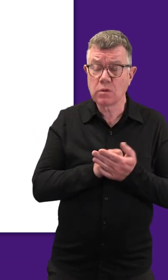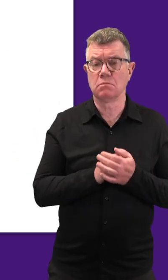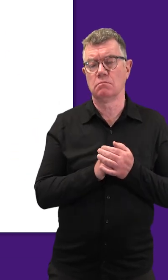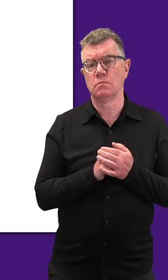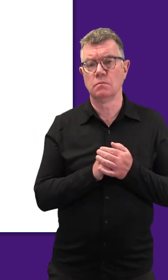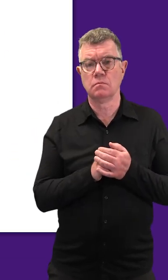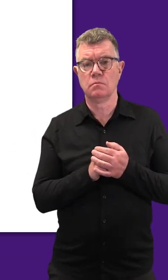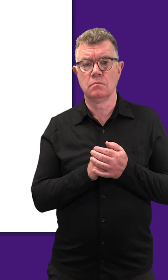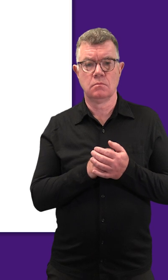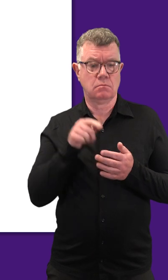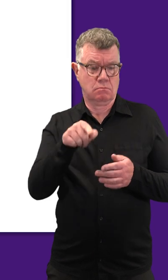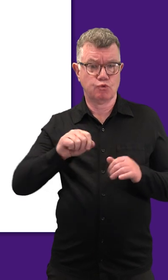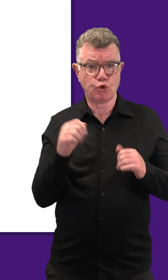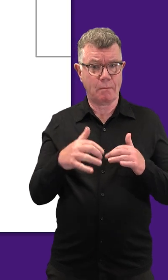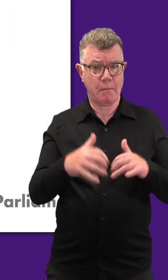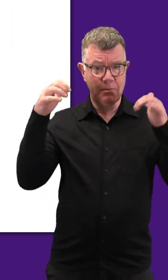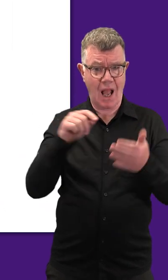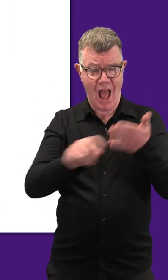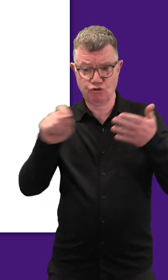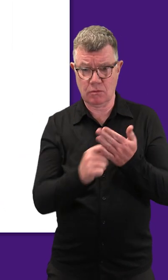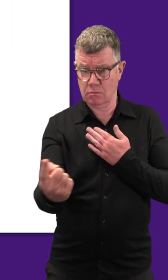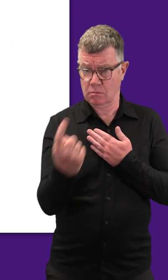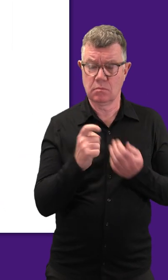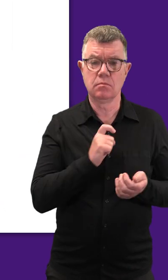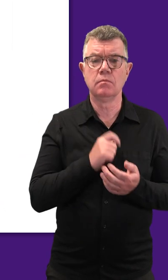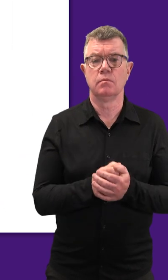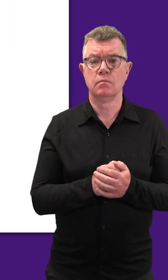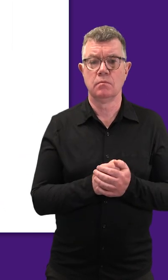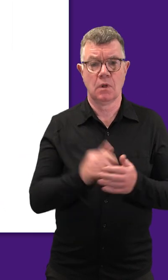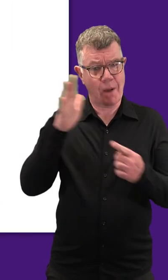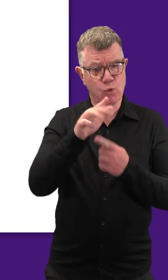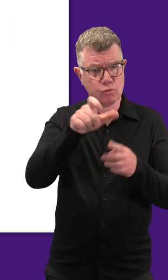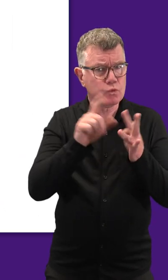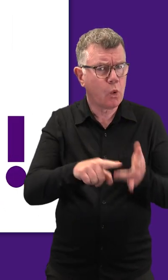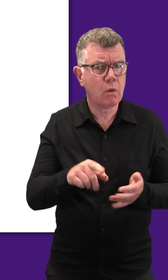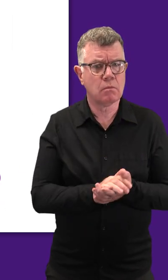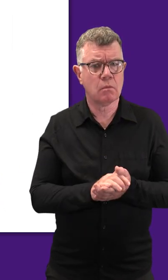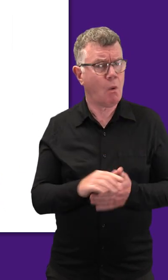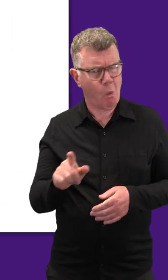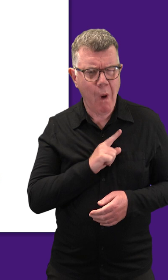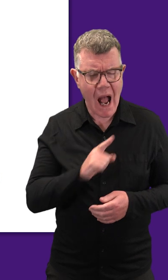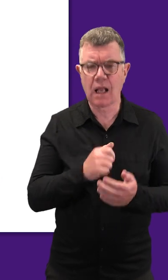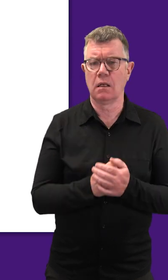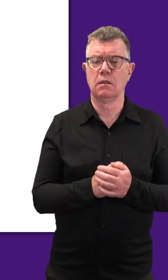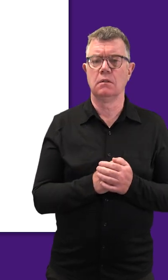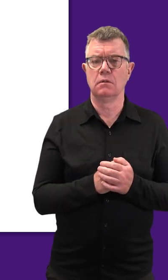If you're eligible to vote in Scottish Parliament elections, it's really important that you do.